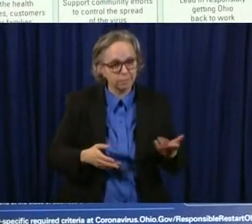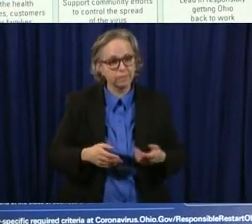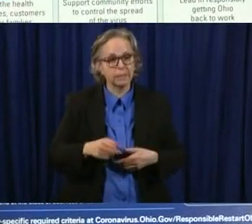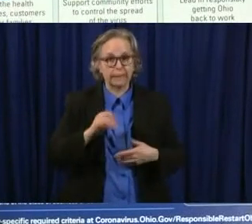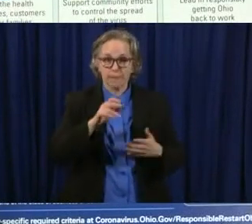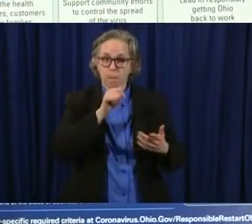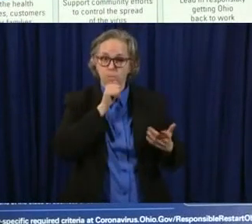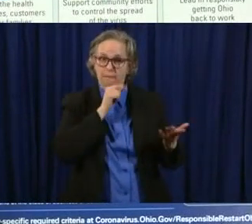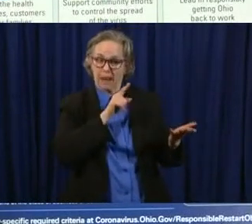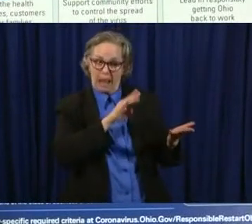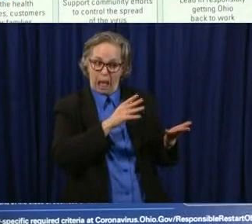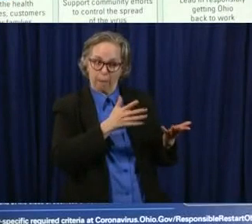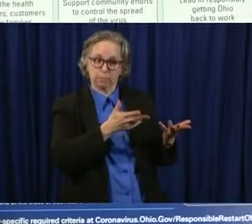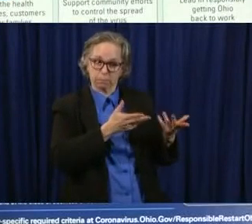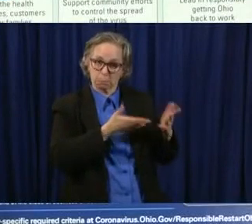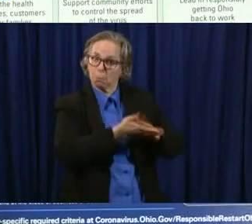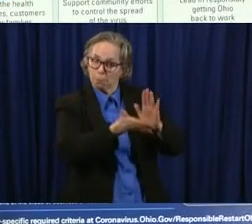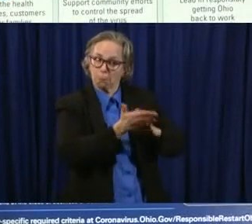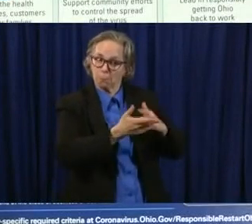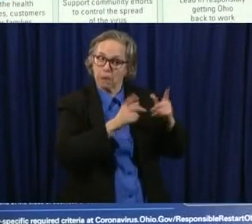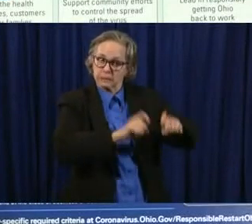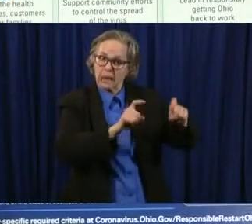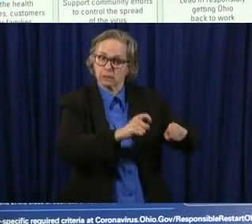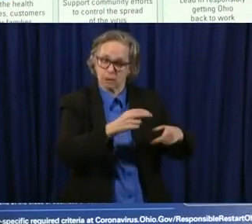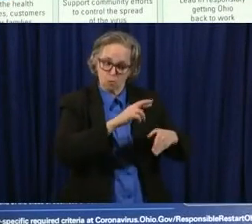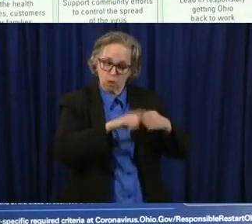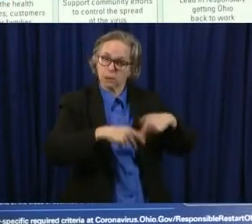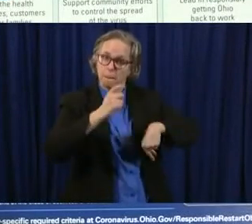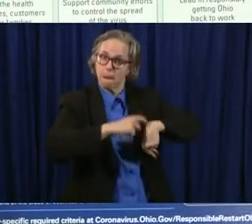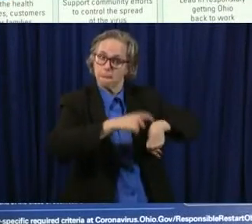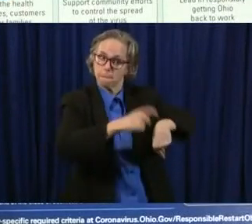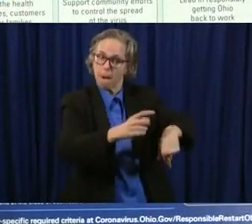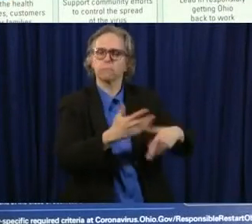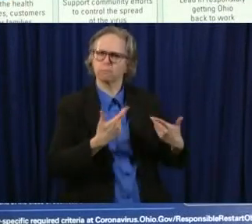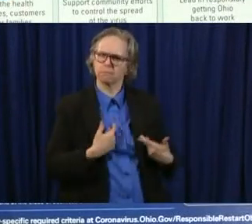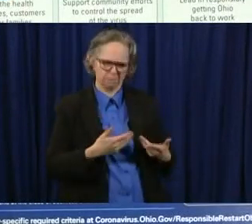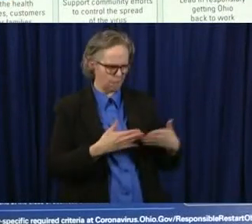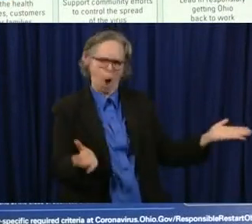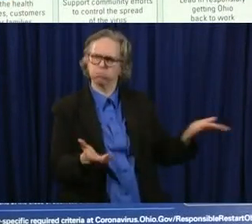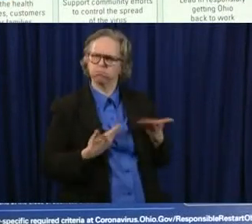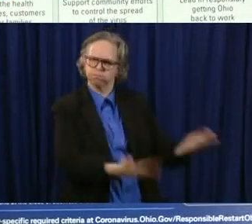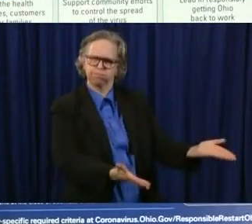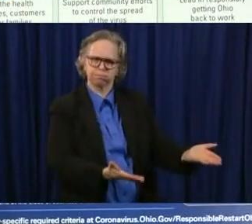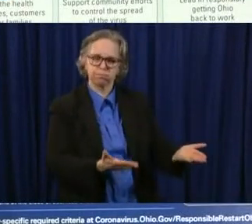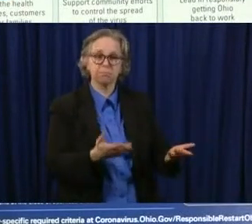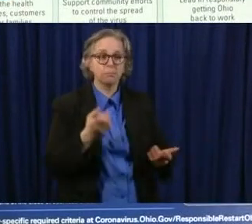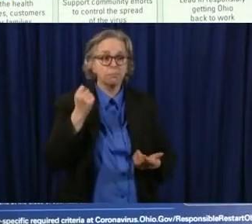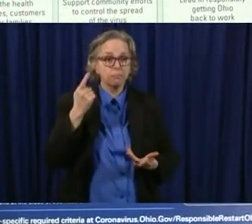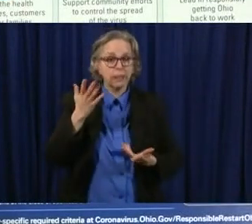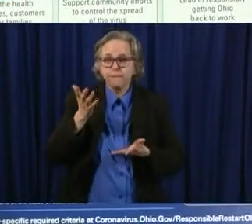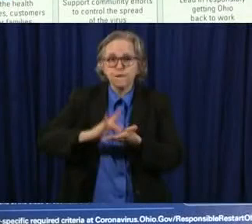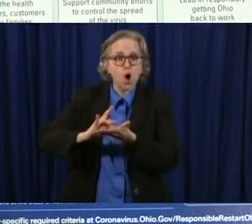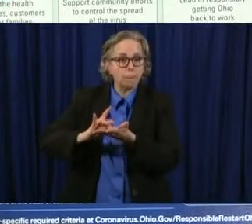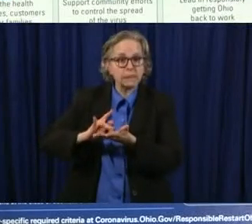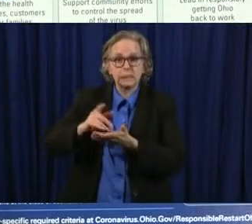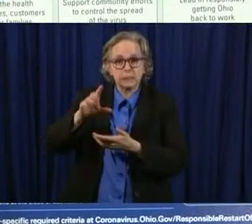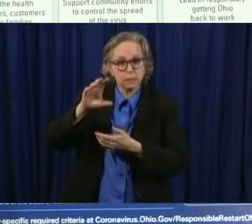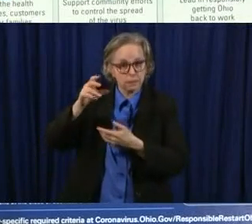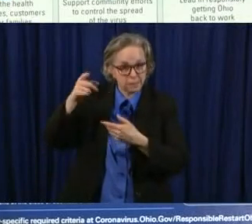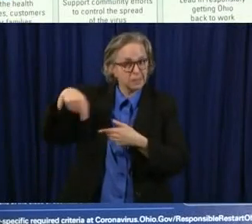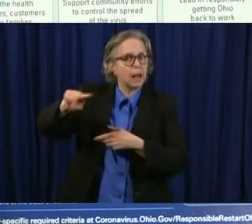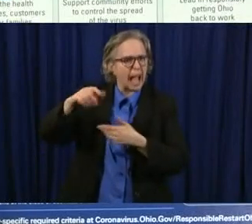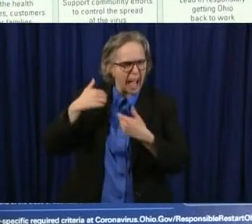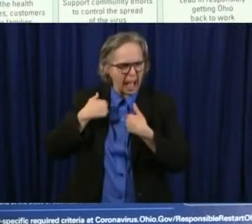rock and roll and do whatever uh you're also seeing some pharmacies that are that are contracting with other folks to do to do testing